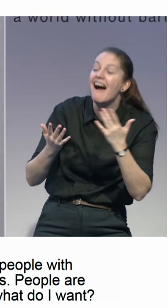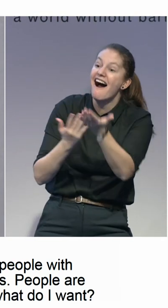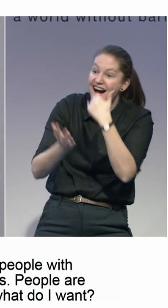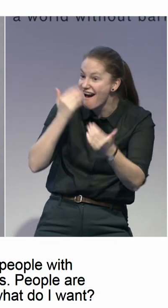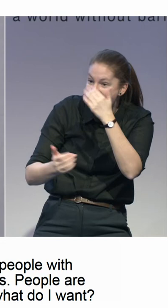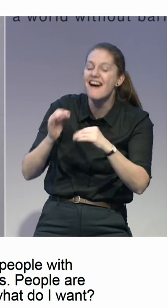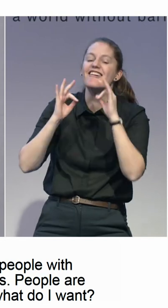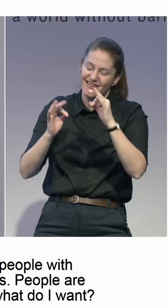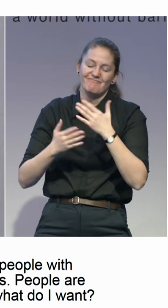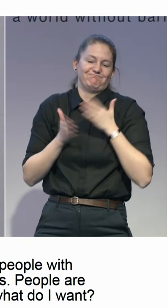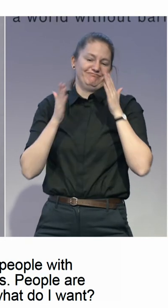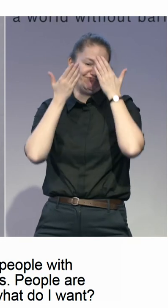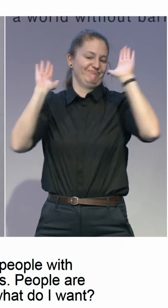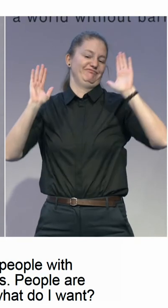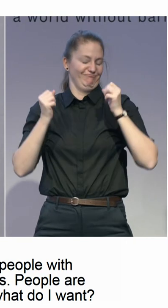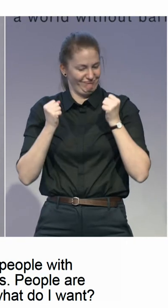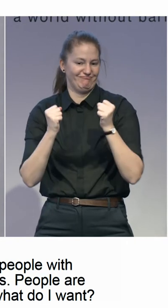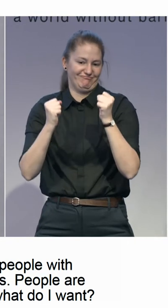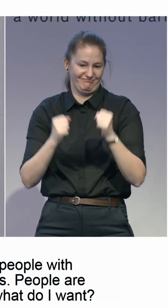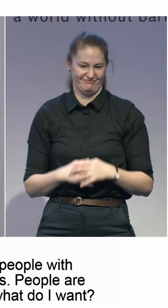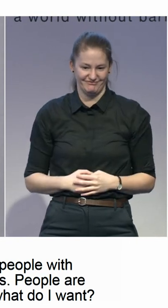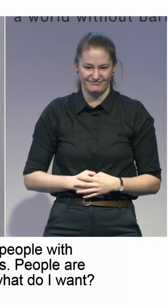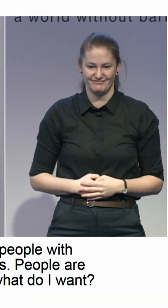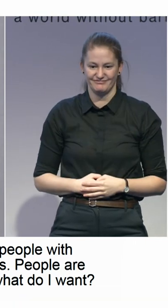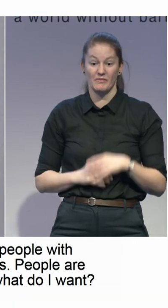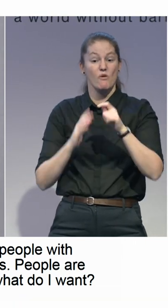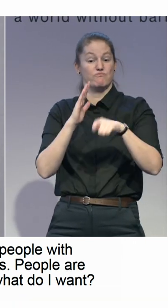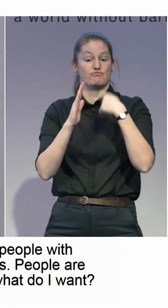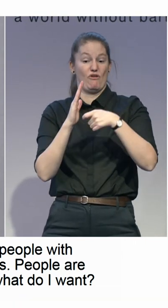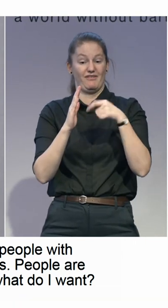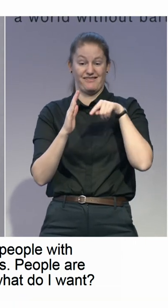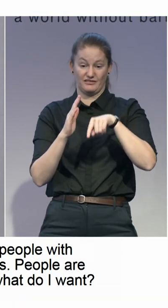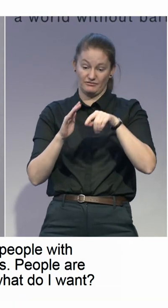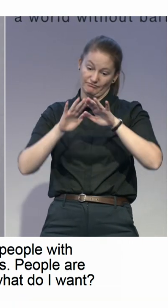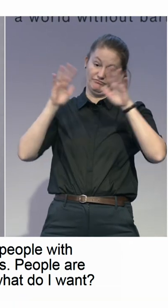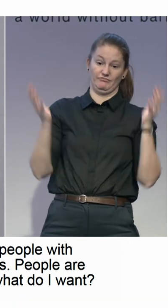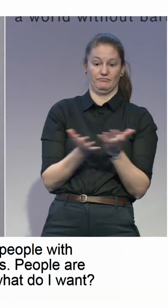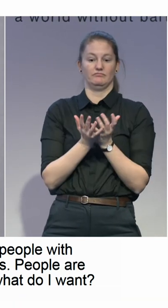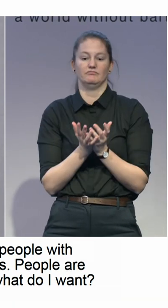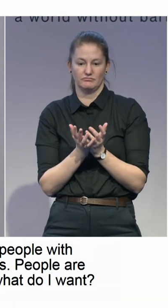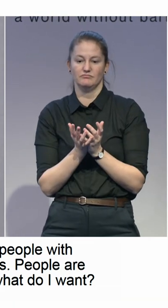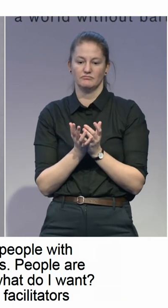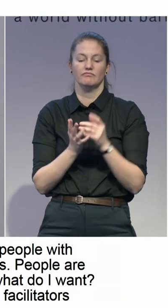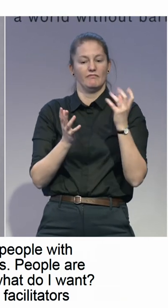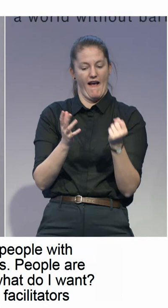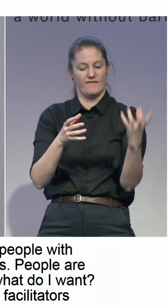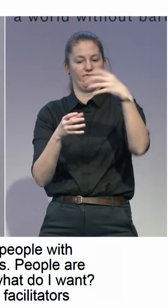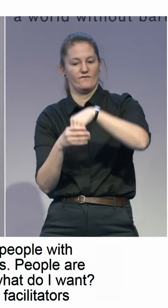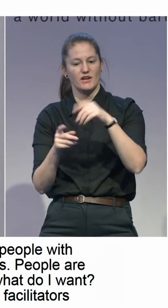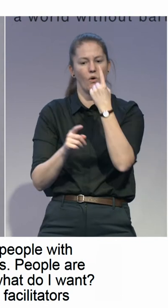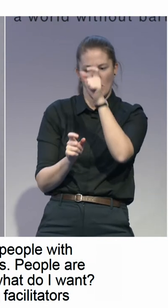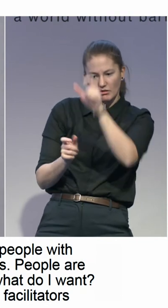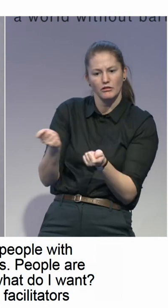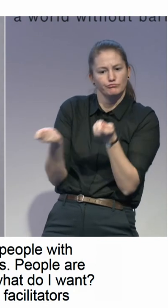educating and training facilitators who support people with disabilities to achieve those